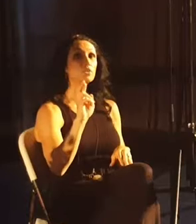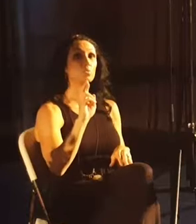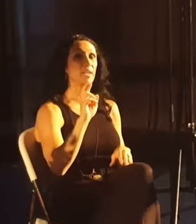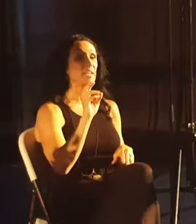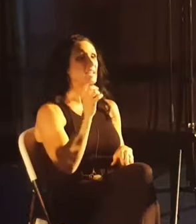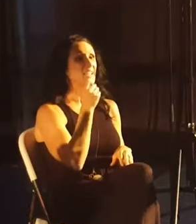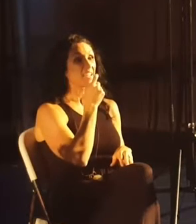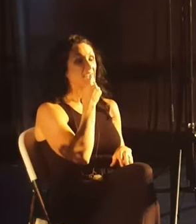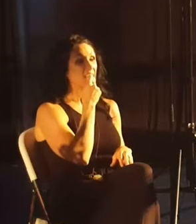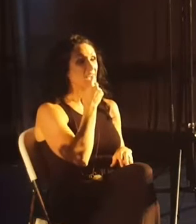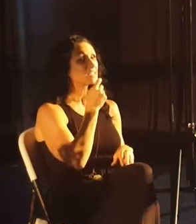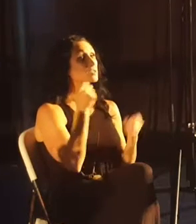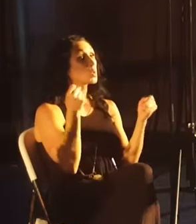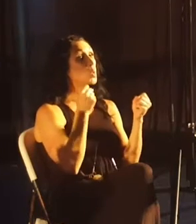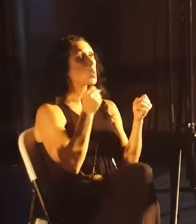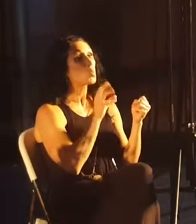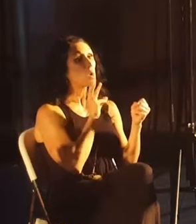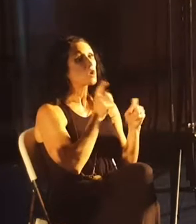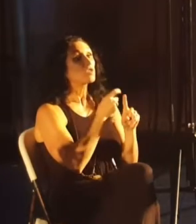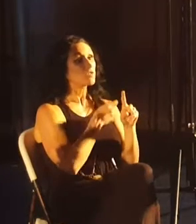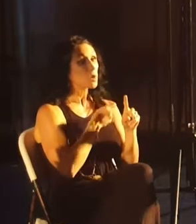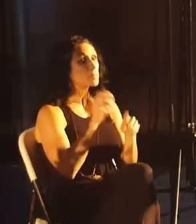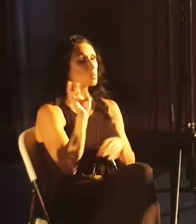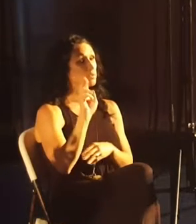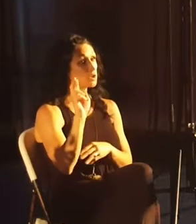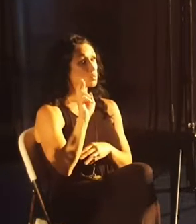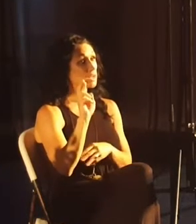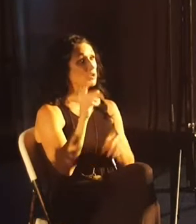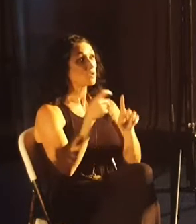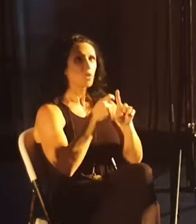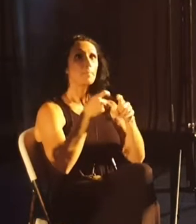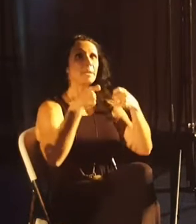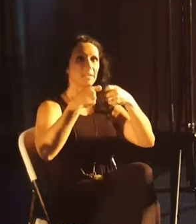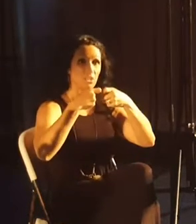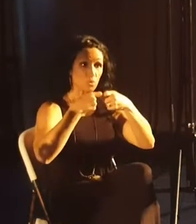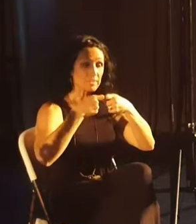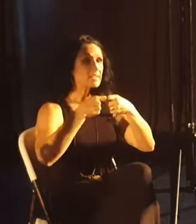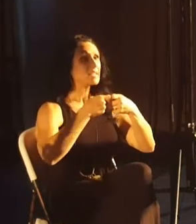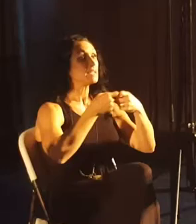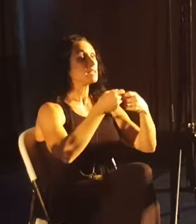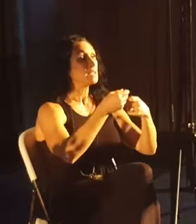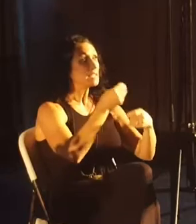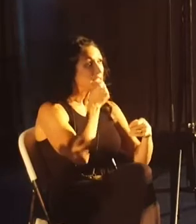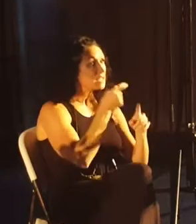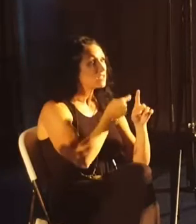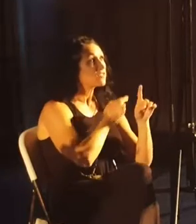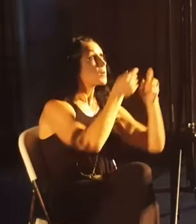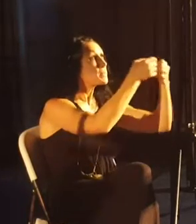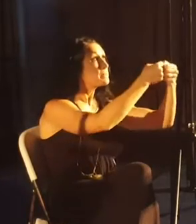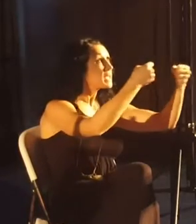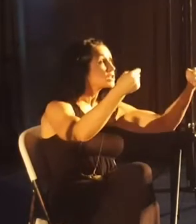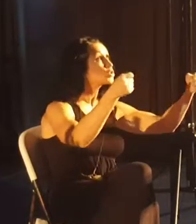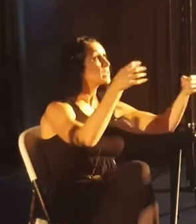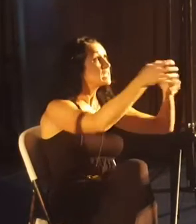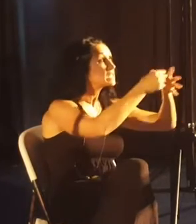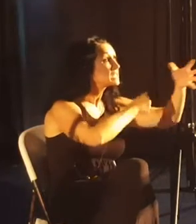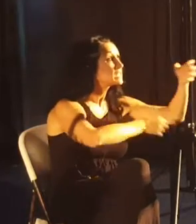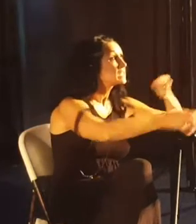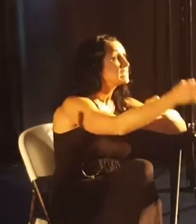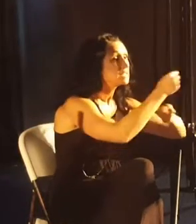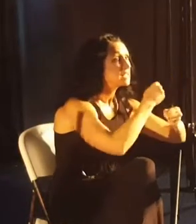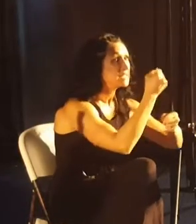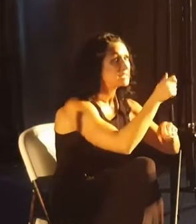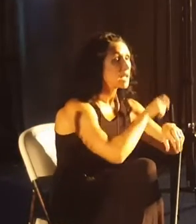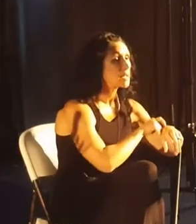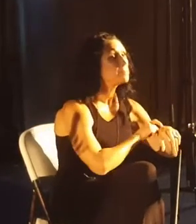glass of cold water that came from our refrigerator, from our electricity, and eating a snack from our pantry where food is readily available, was sitting